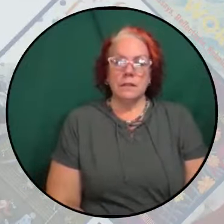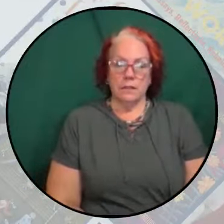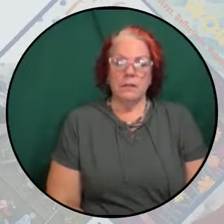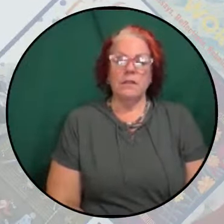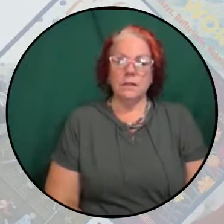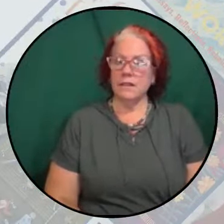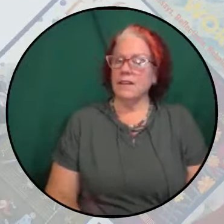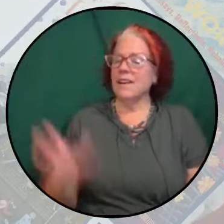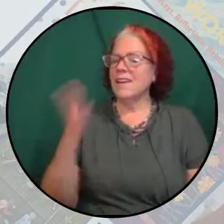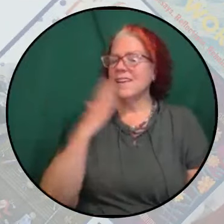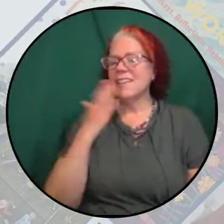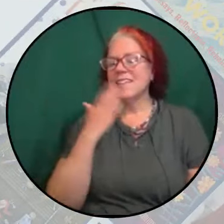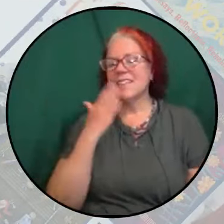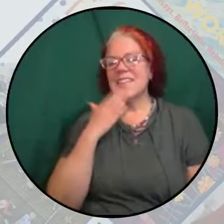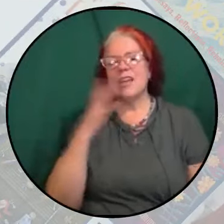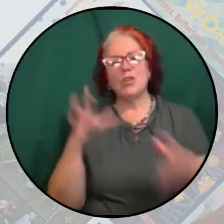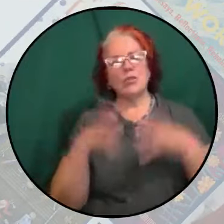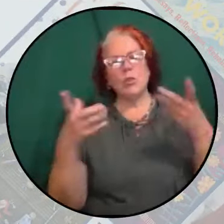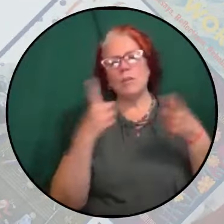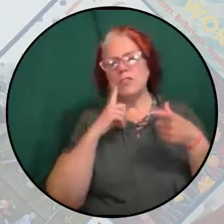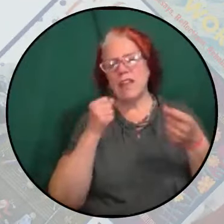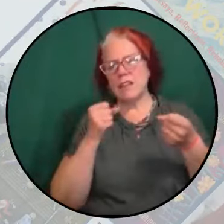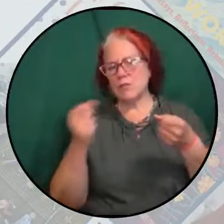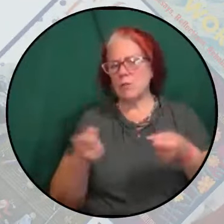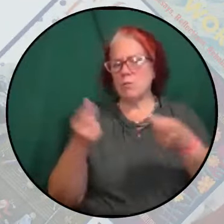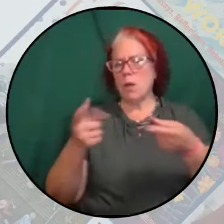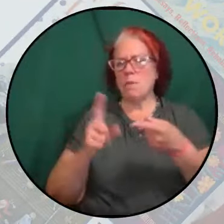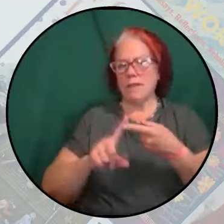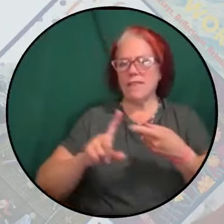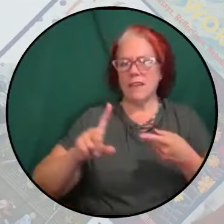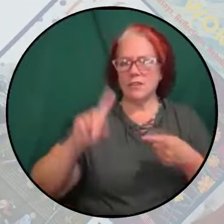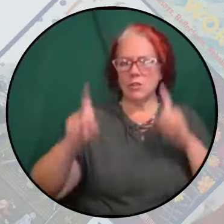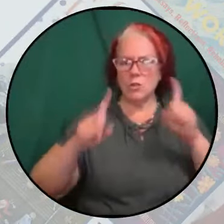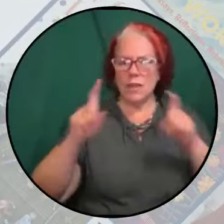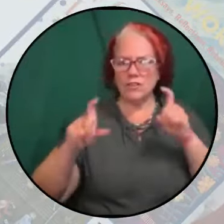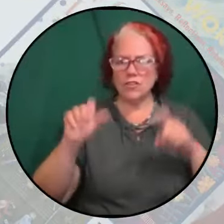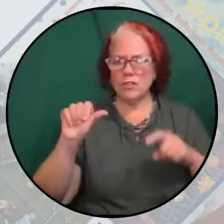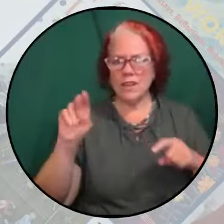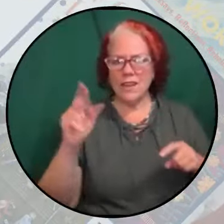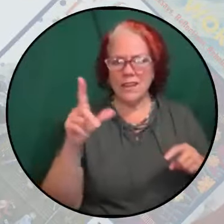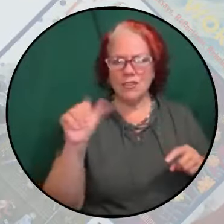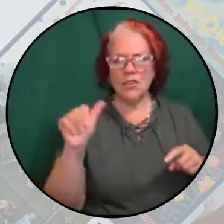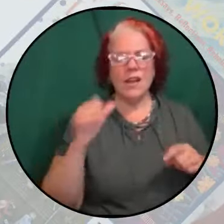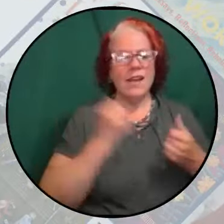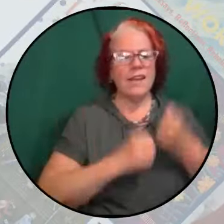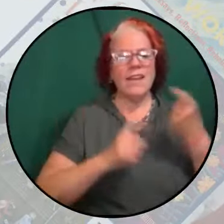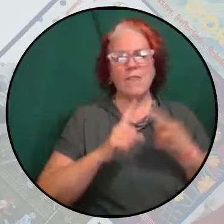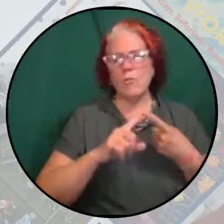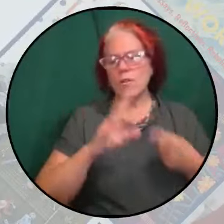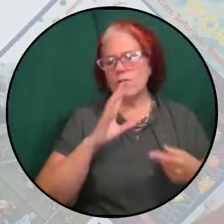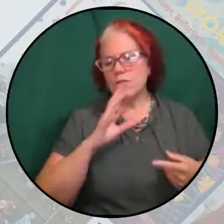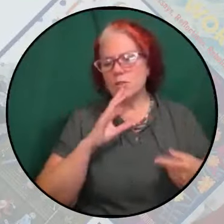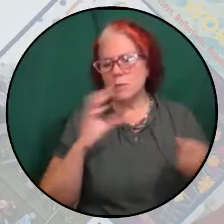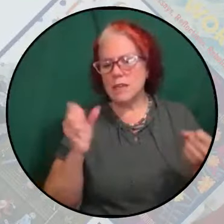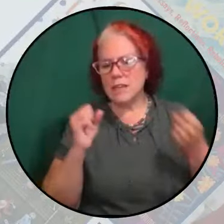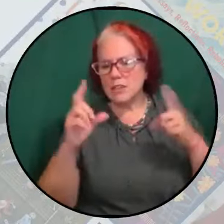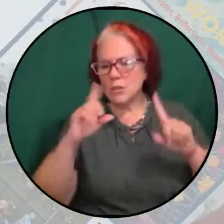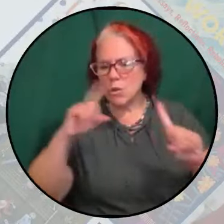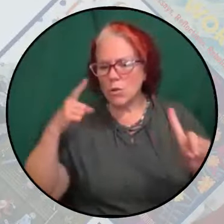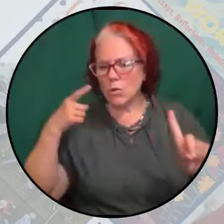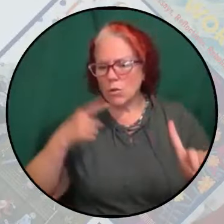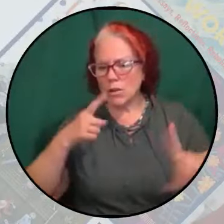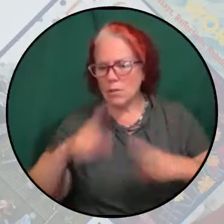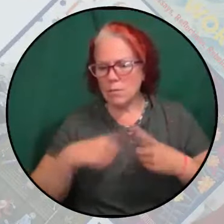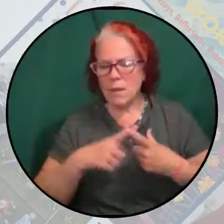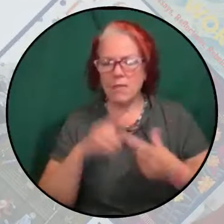Yeah, thank you so much. Thanks for propping the question, Angela, and everyone for speaking so pointedly to it.